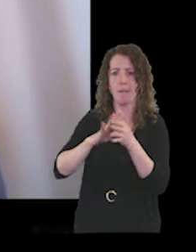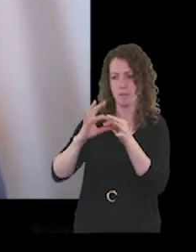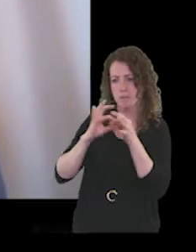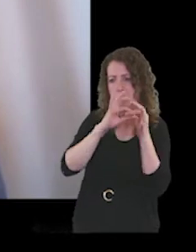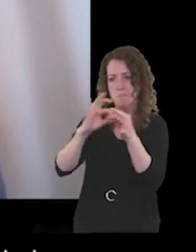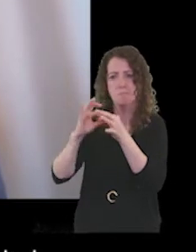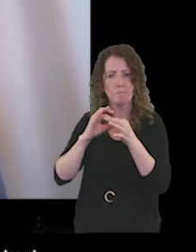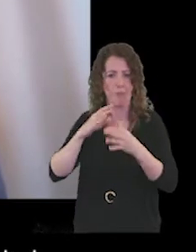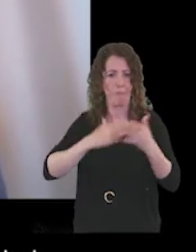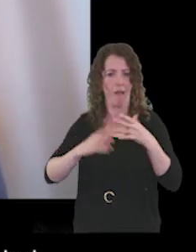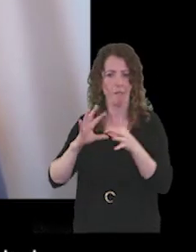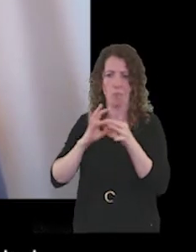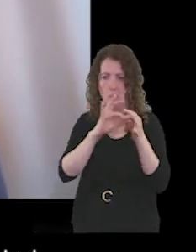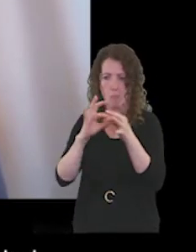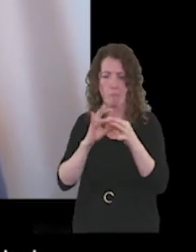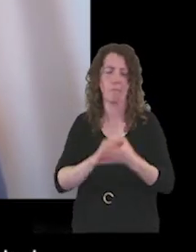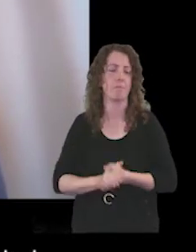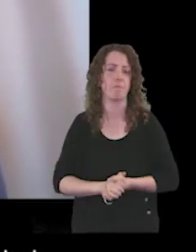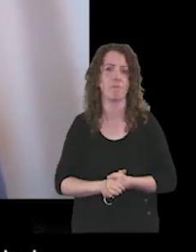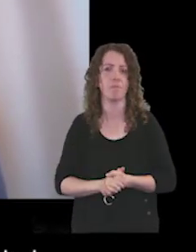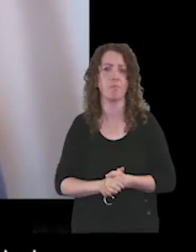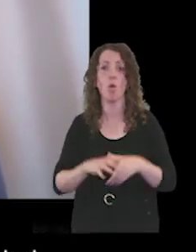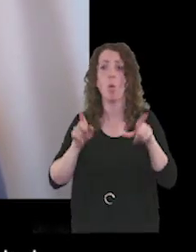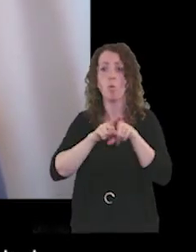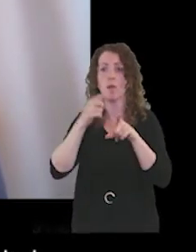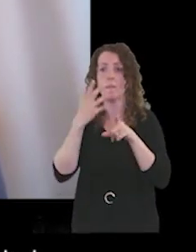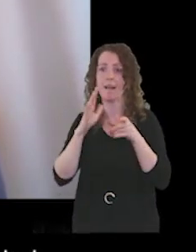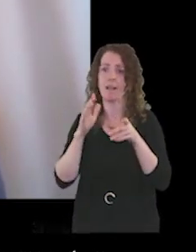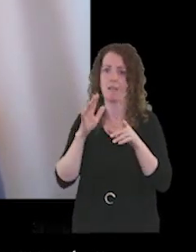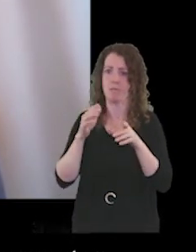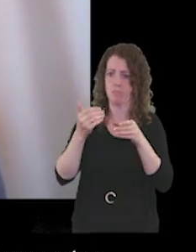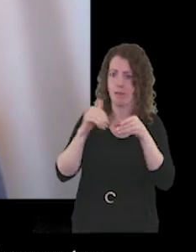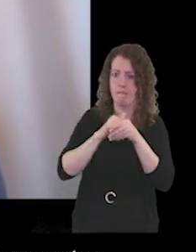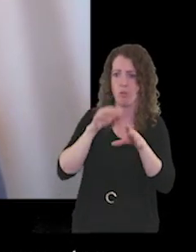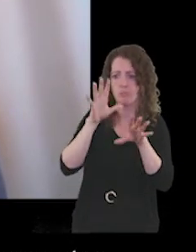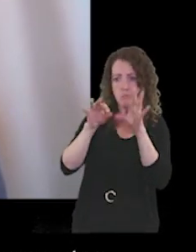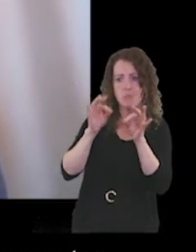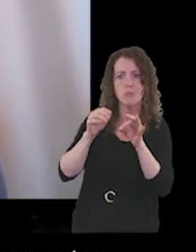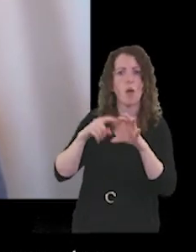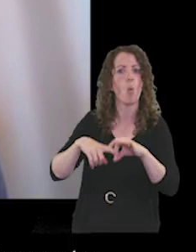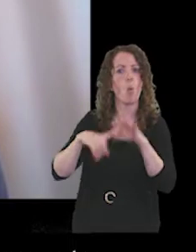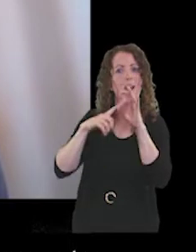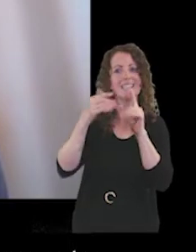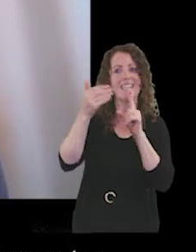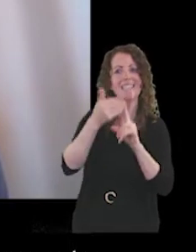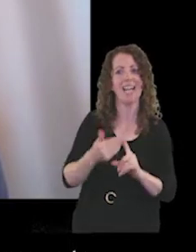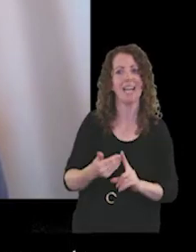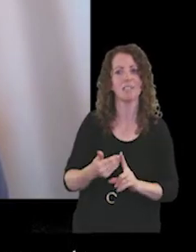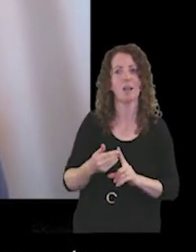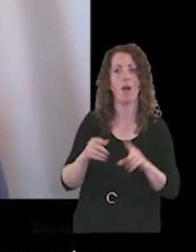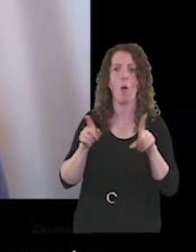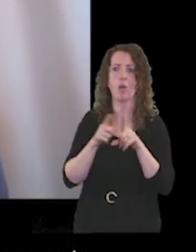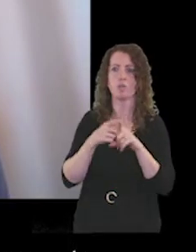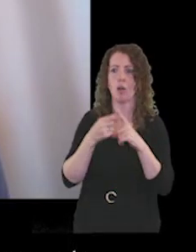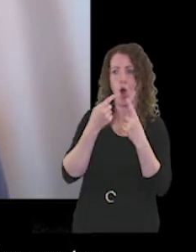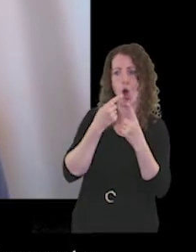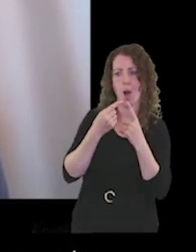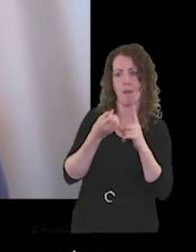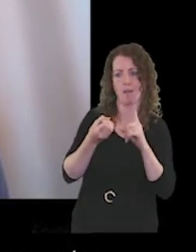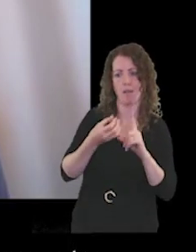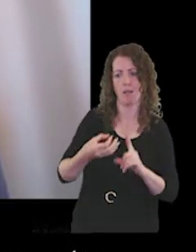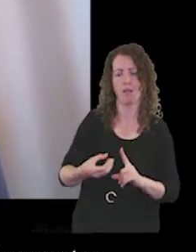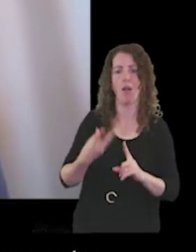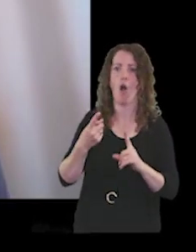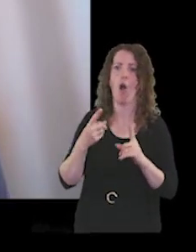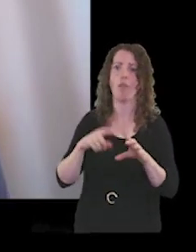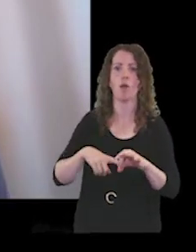They've also been involved in selecting the Trust's quality indicators and provided commentary on the quality